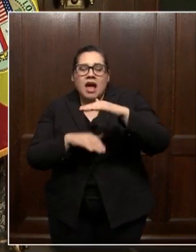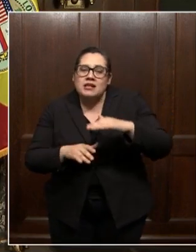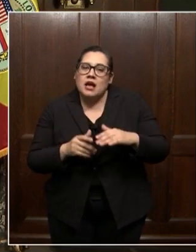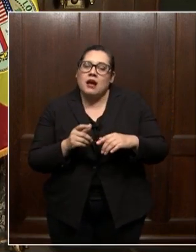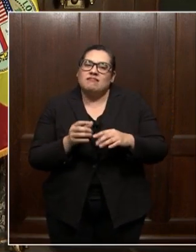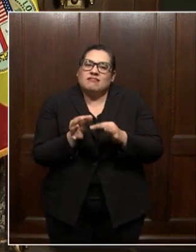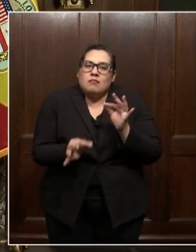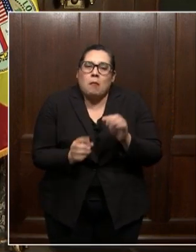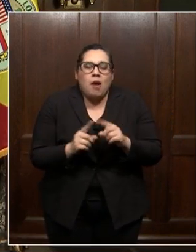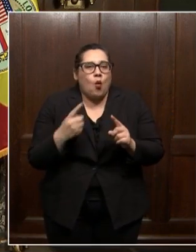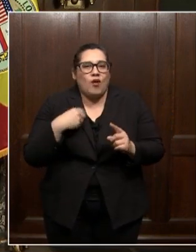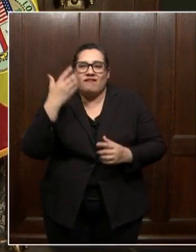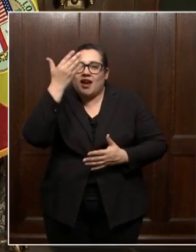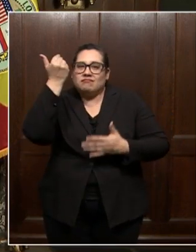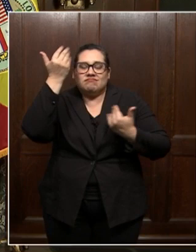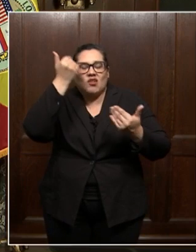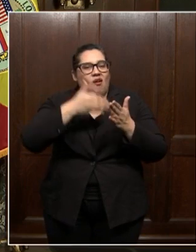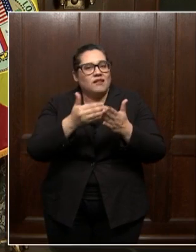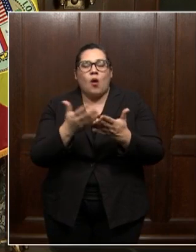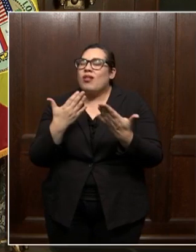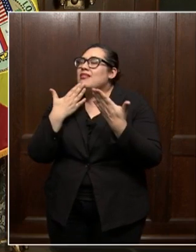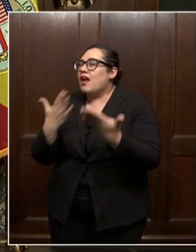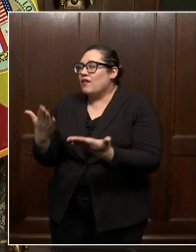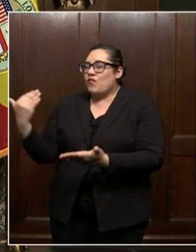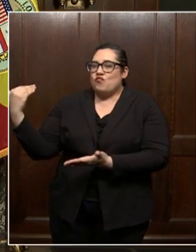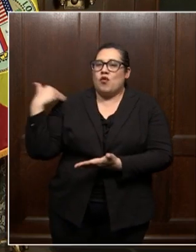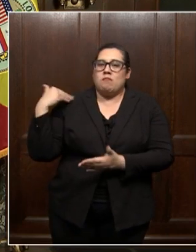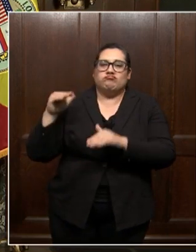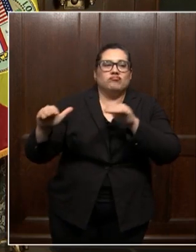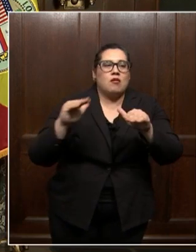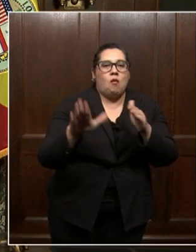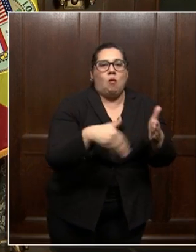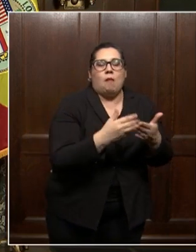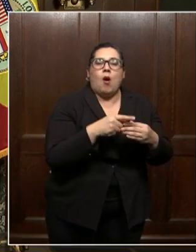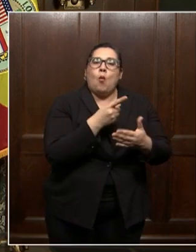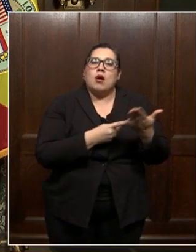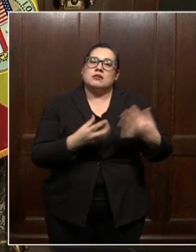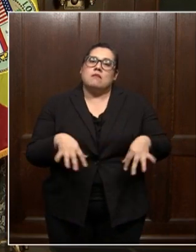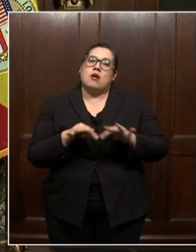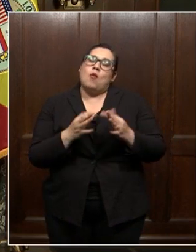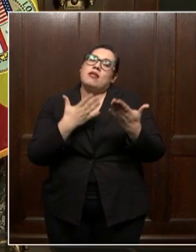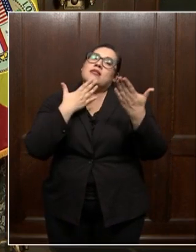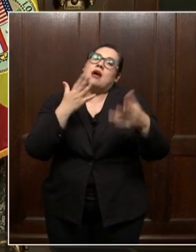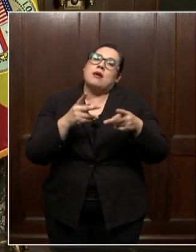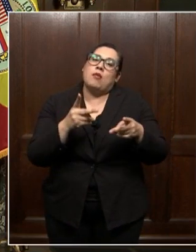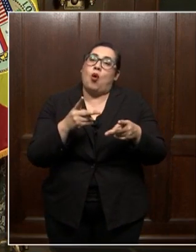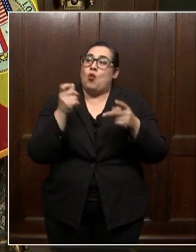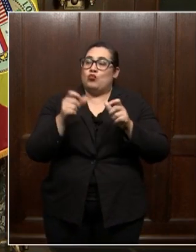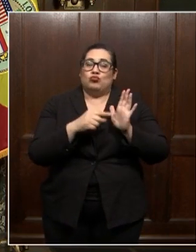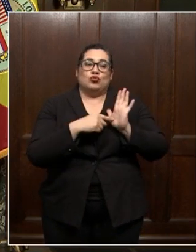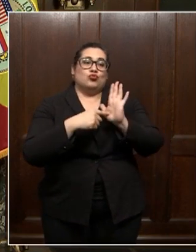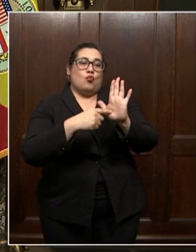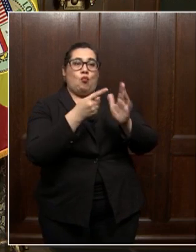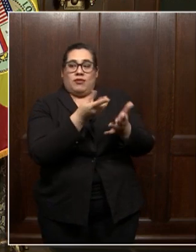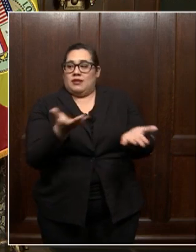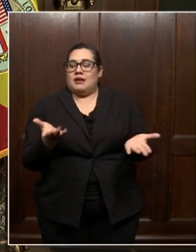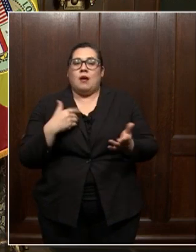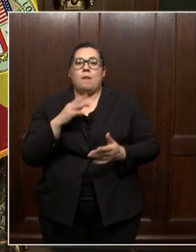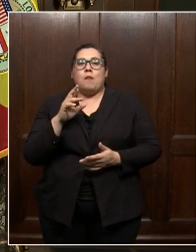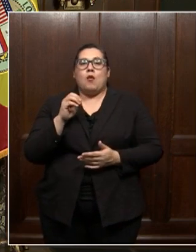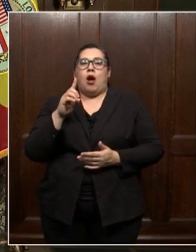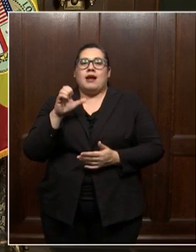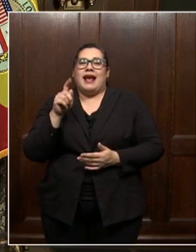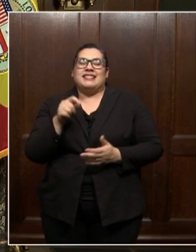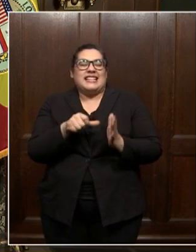them so often. And I want to thank you, Michelle, for reminding us about what's important. And I want to thank folks who are broadcasting this for keeping this